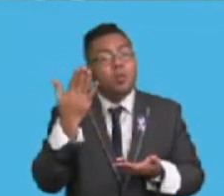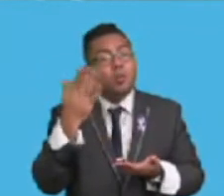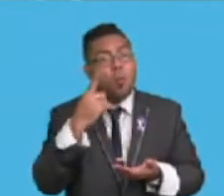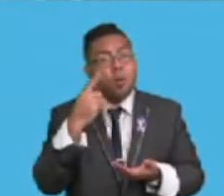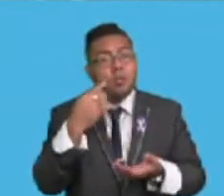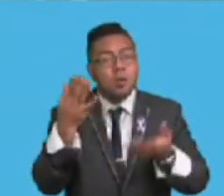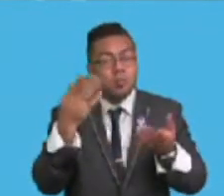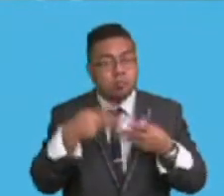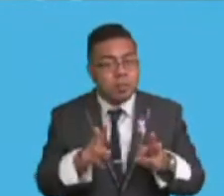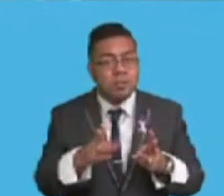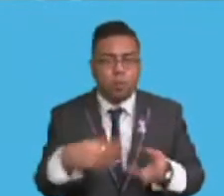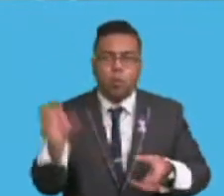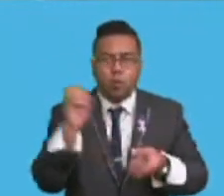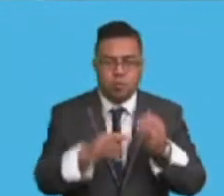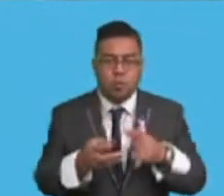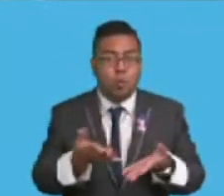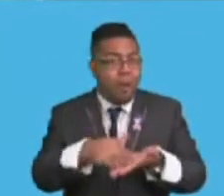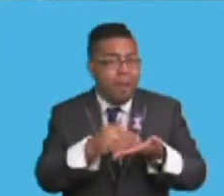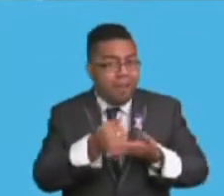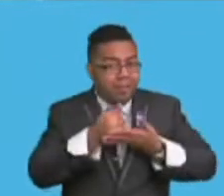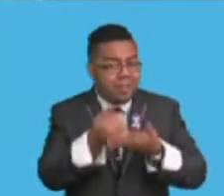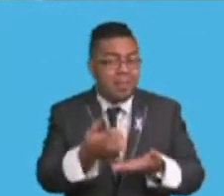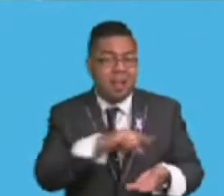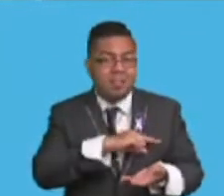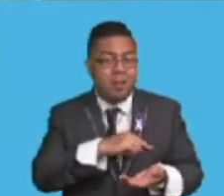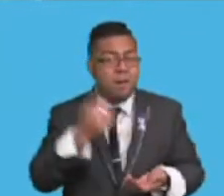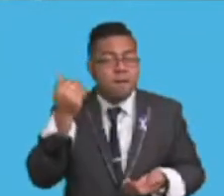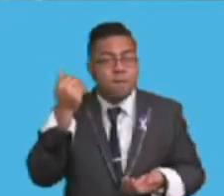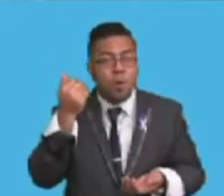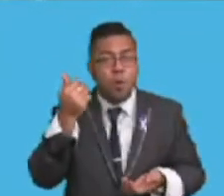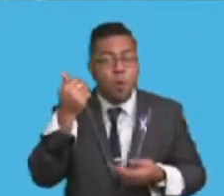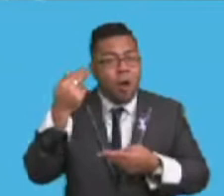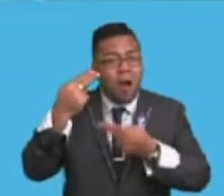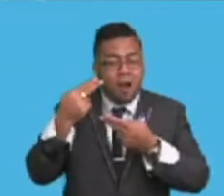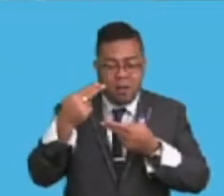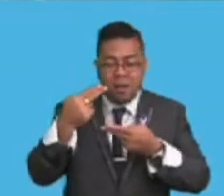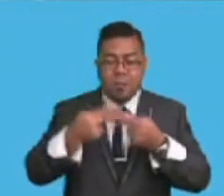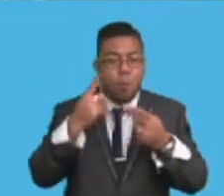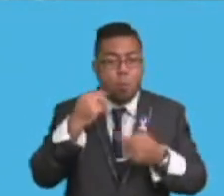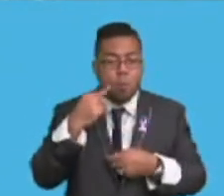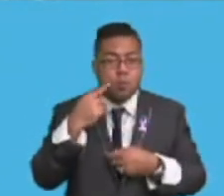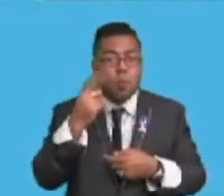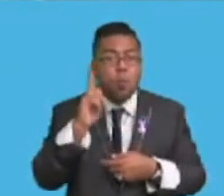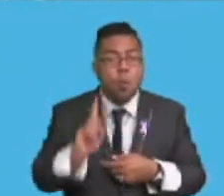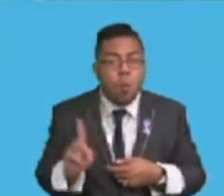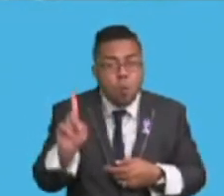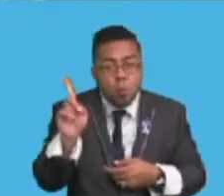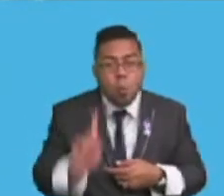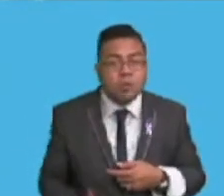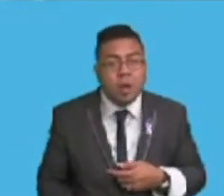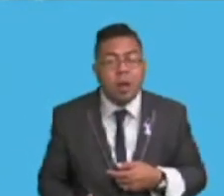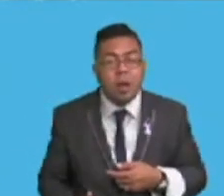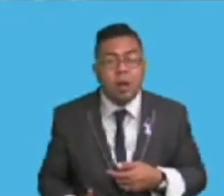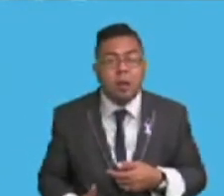which is contributing or assisting us in terms of hydroelectricity production, in terms of the water for the household